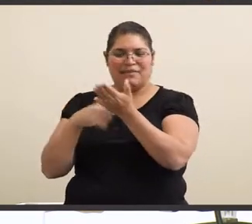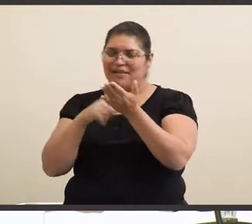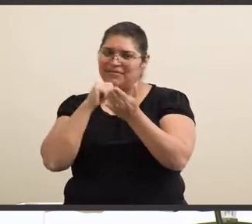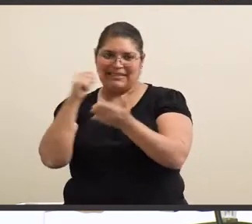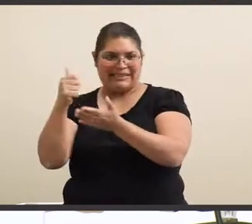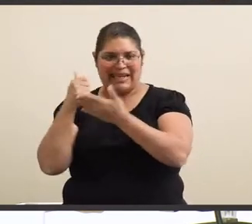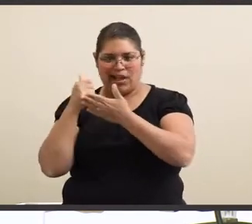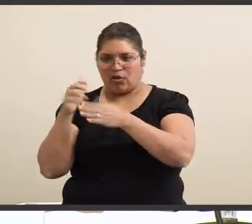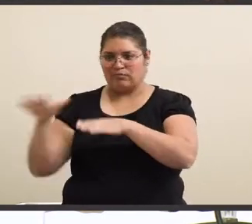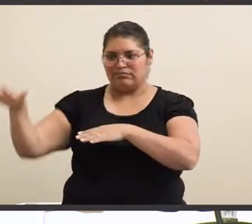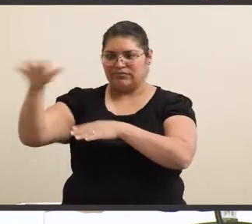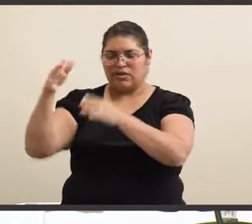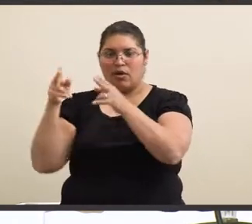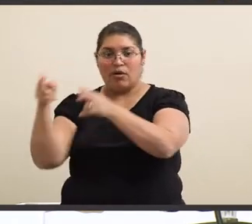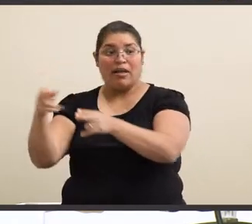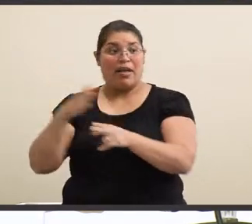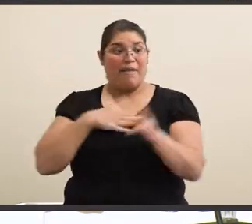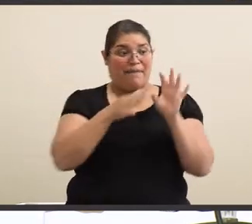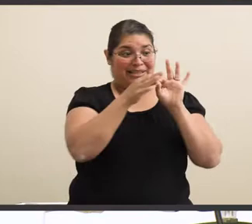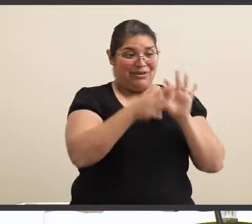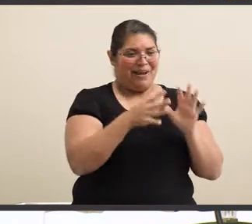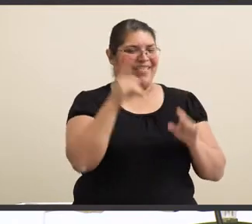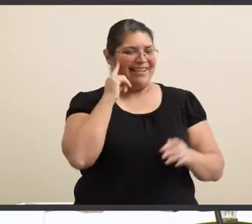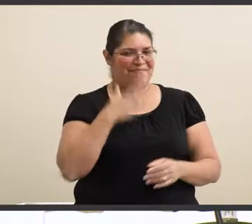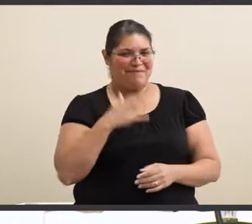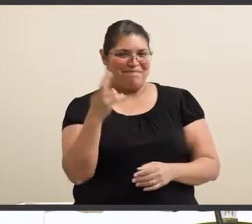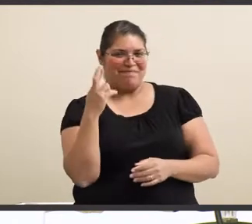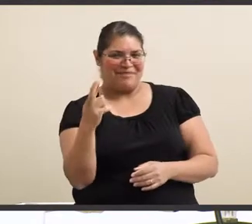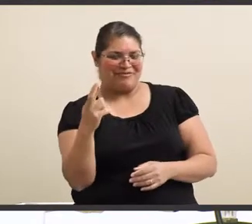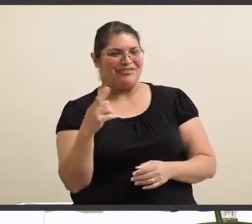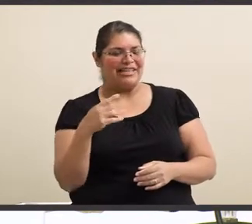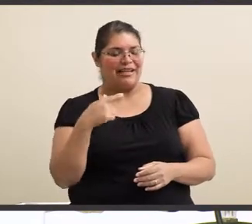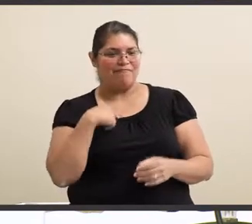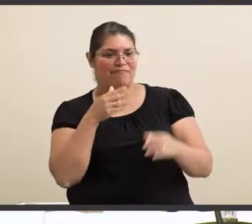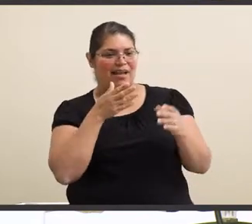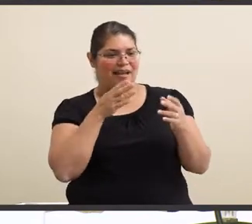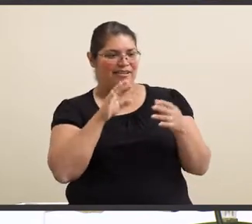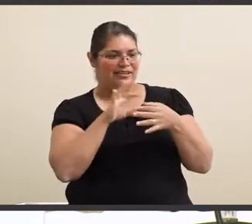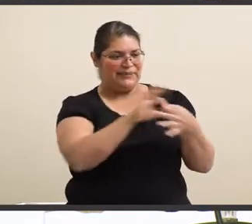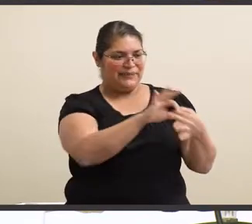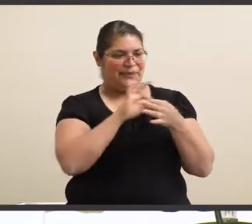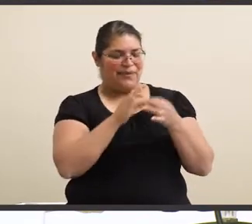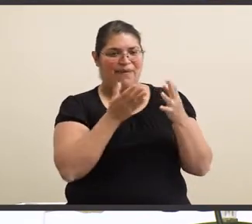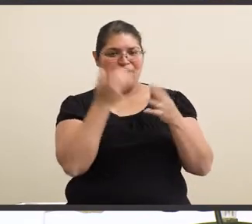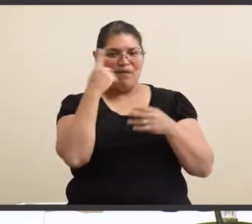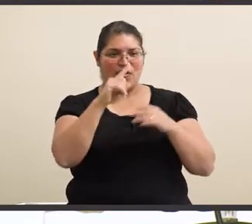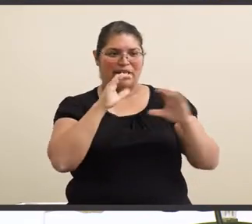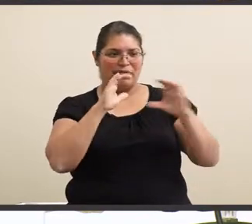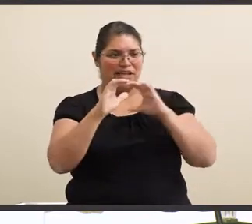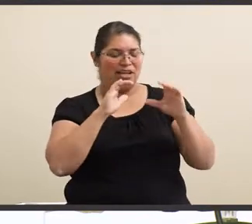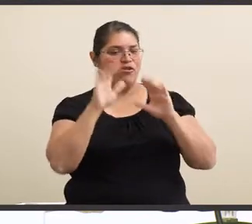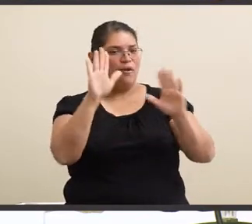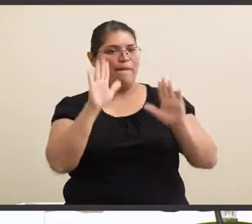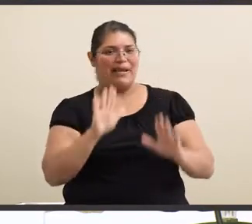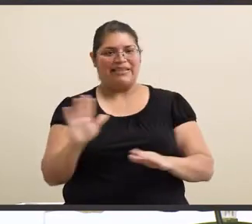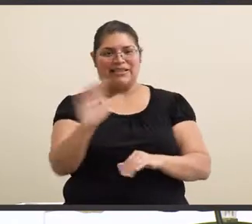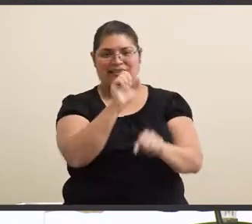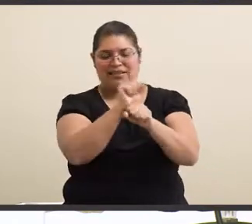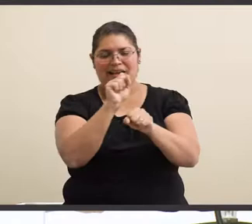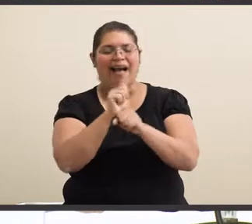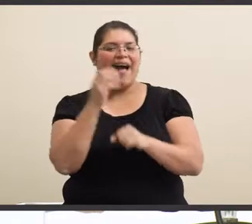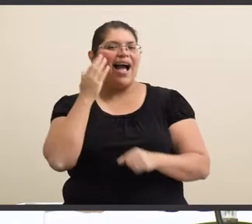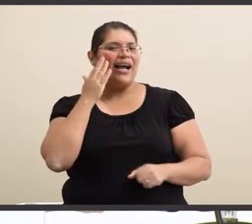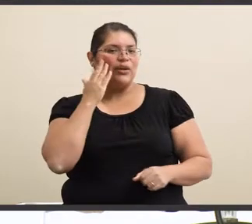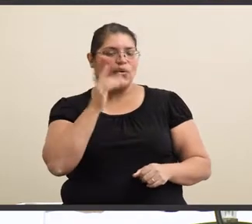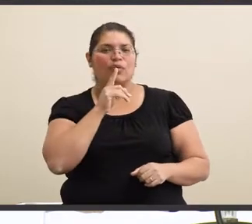Interpreters are probably my best friend at UTRGV. They're my main source of communication. They're amazing at what they do. I know it's